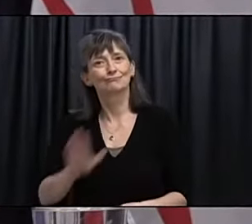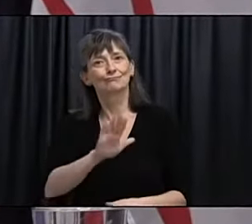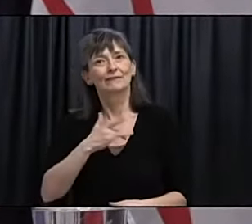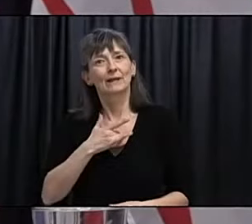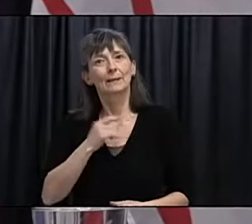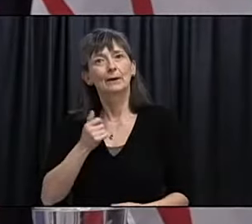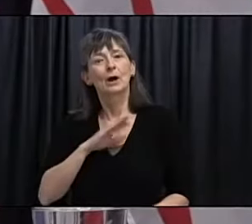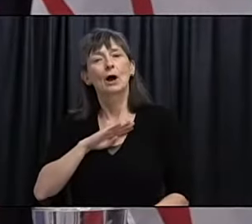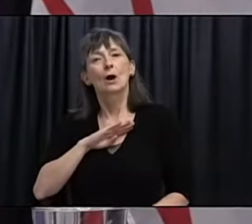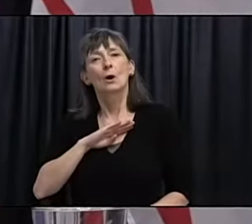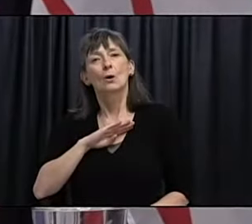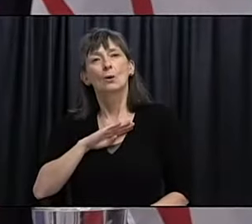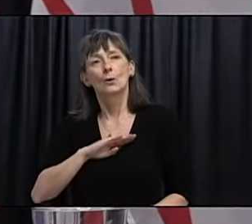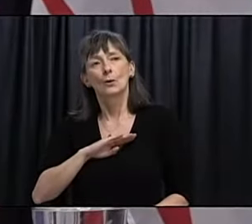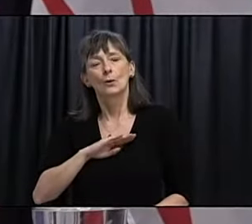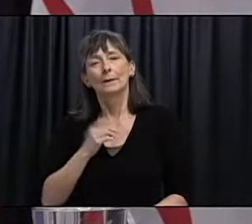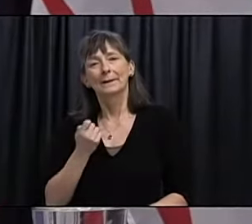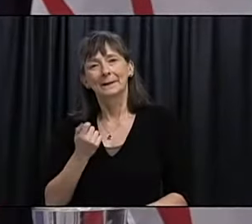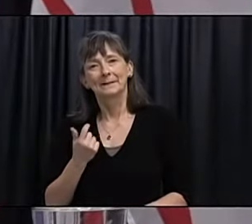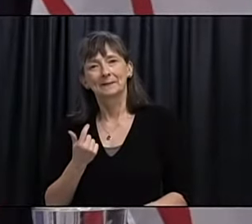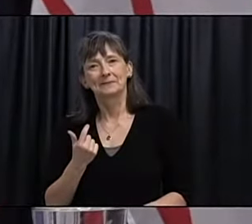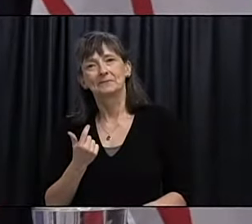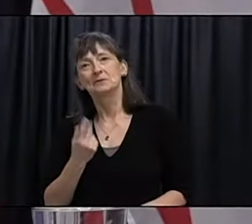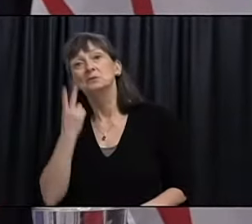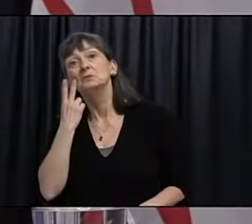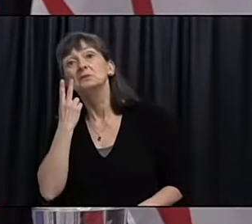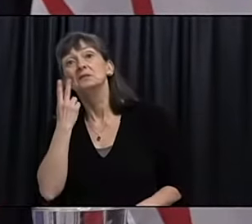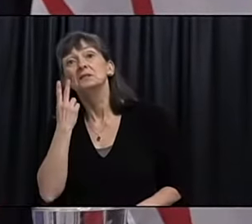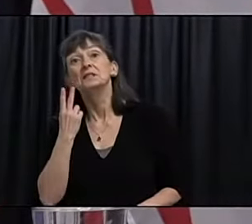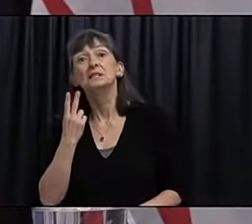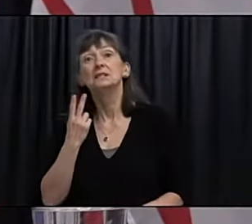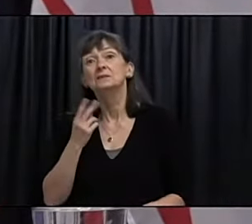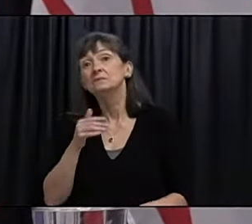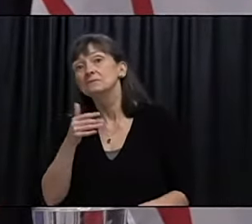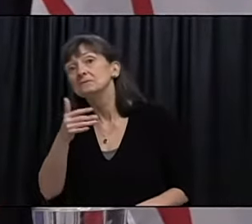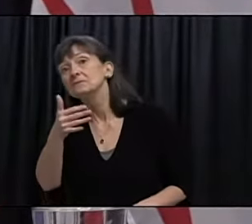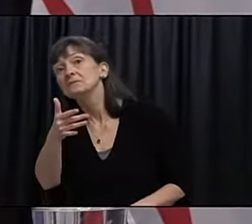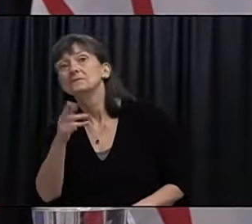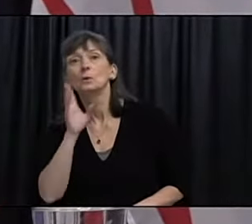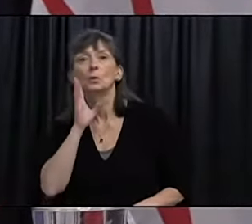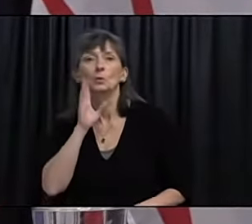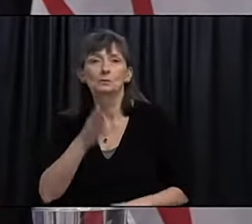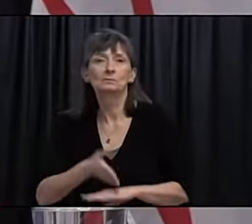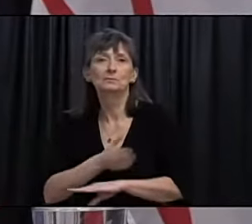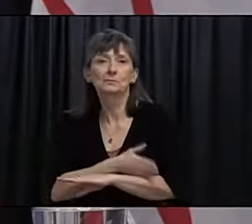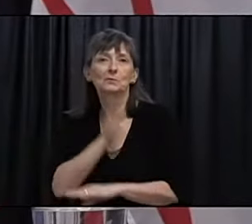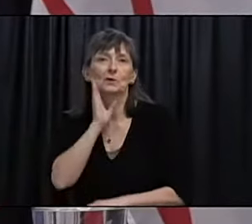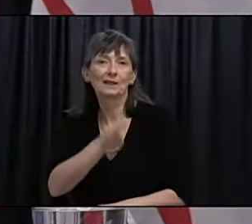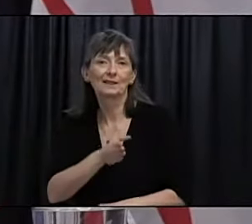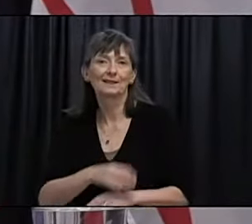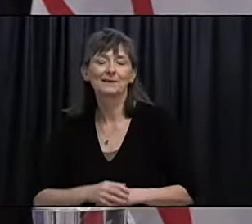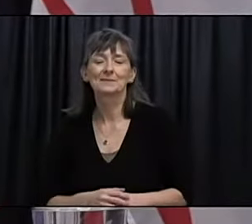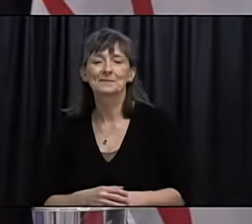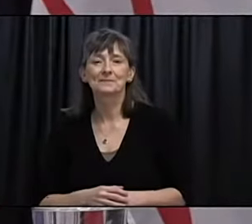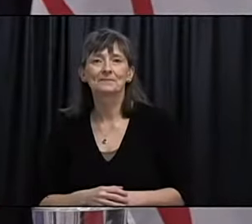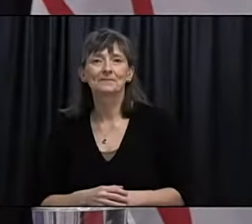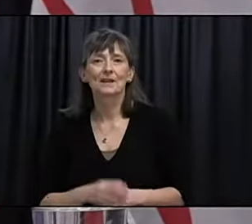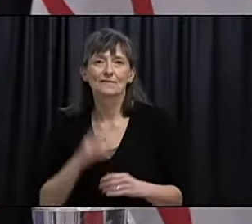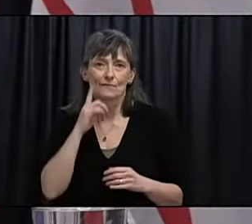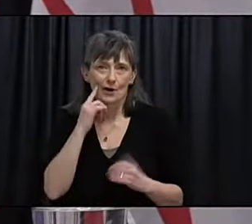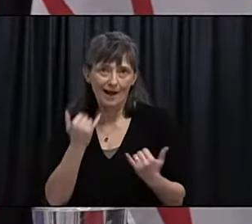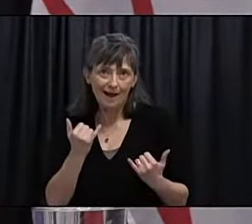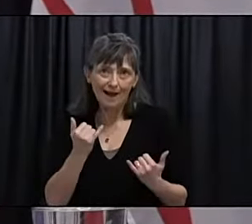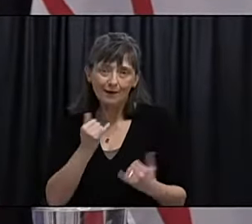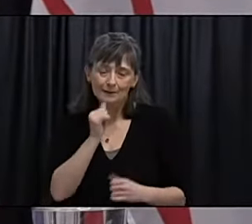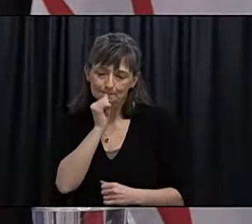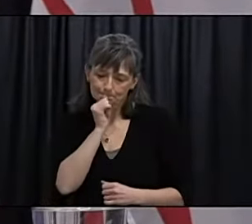feel a little bit better and about the brighter months to come excuse me. Before we get there we all need to dig a little deeper and